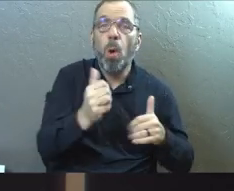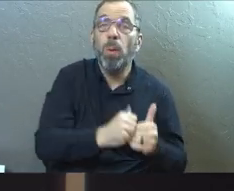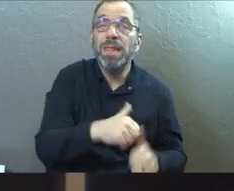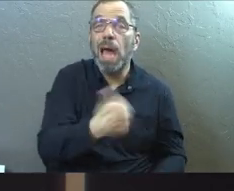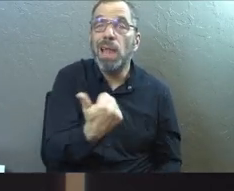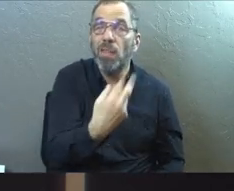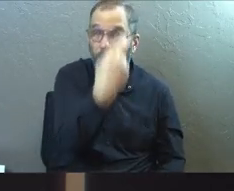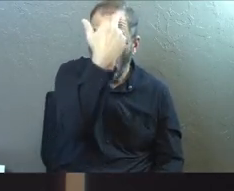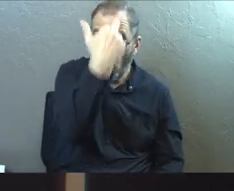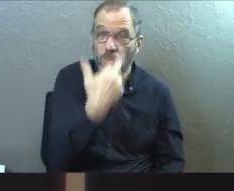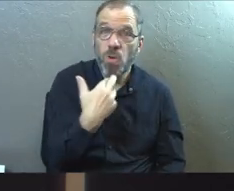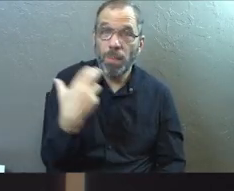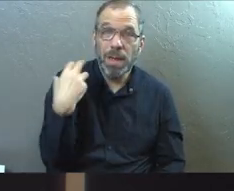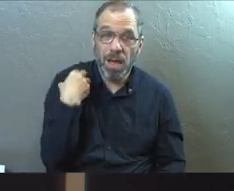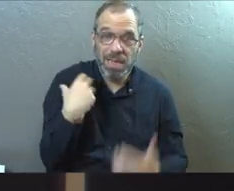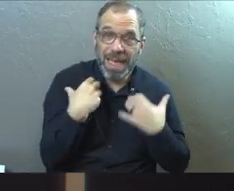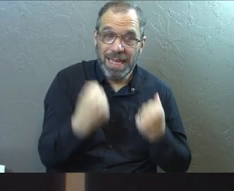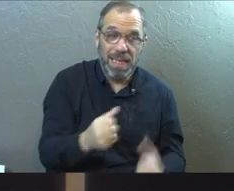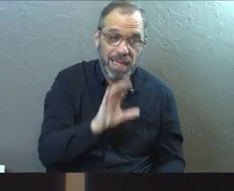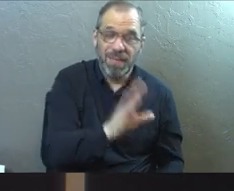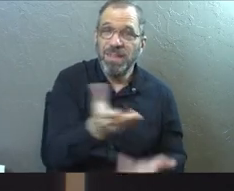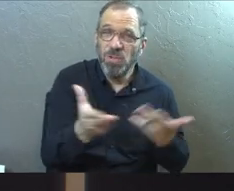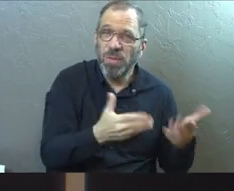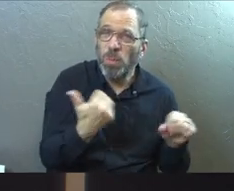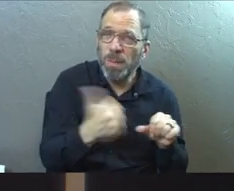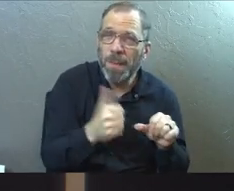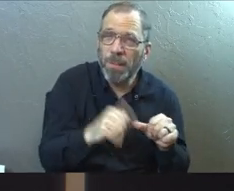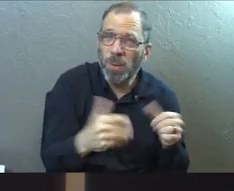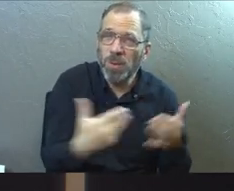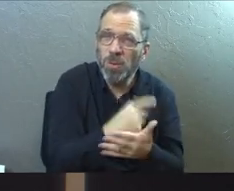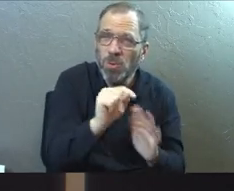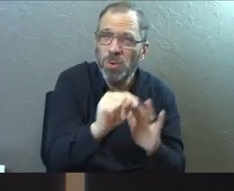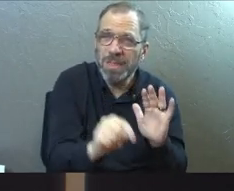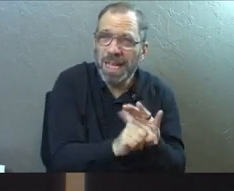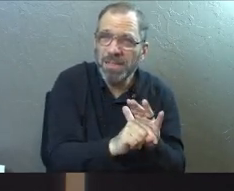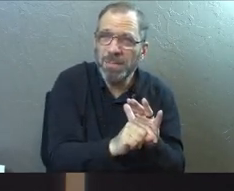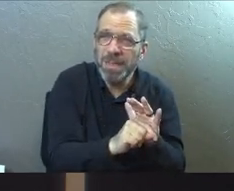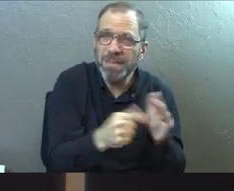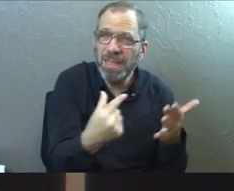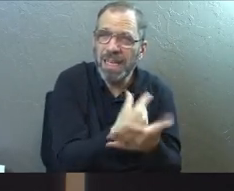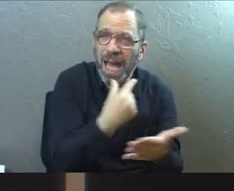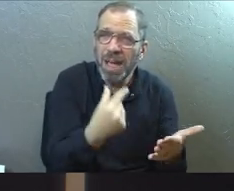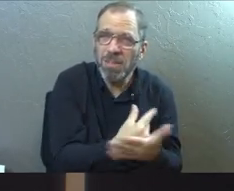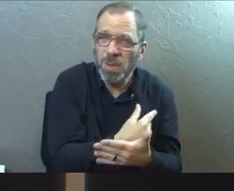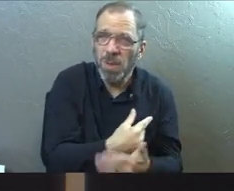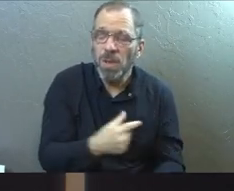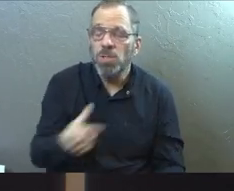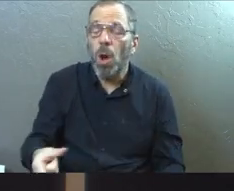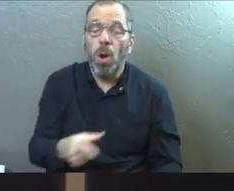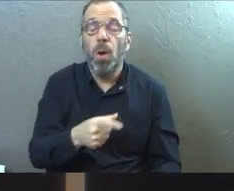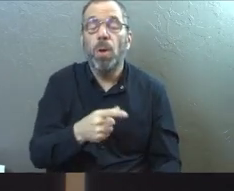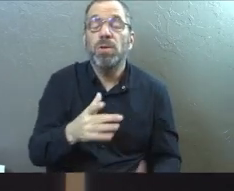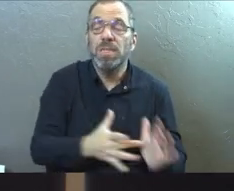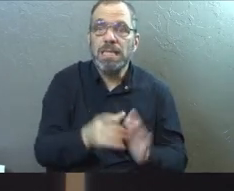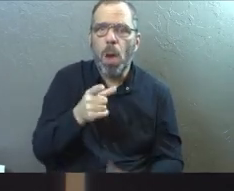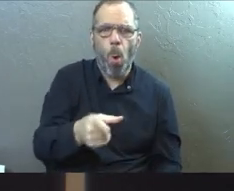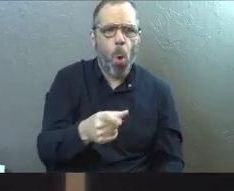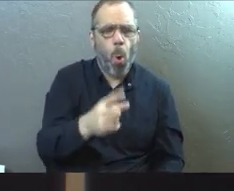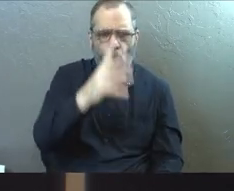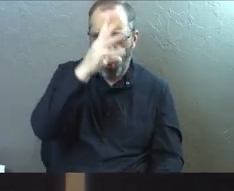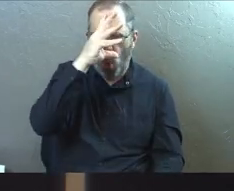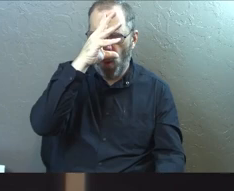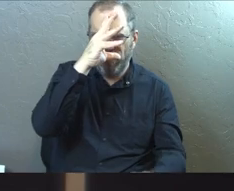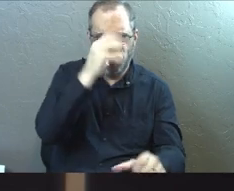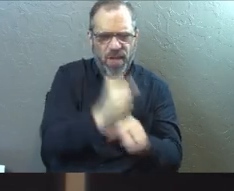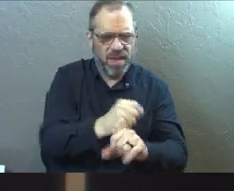Roman officer and the need for a healing of his servant. Do you remember that? And Jesus says that this man had faith unlike anything he had seen in the land,